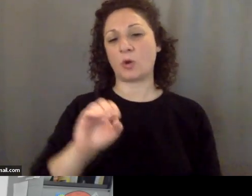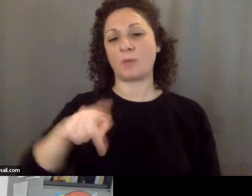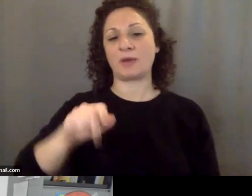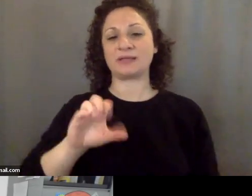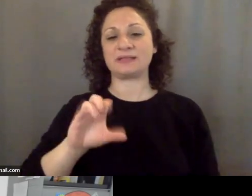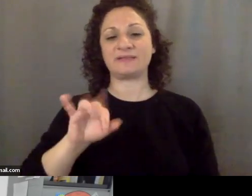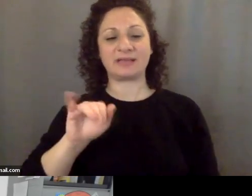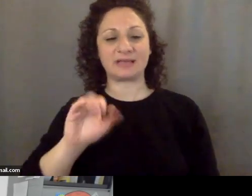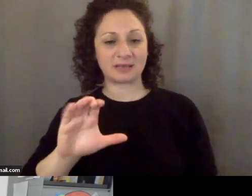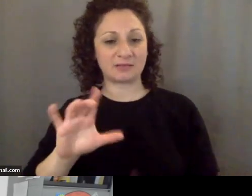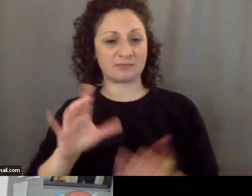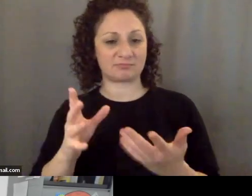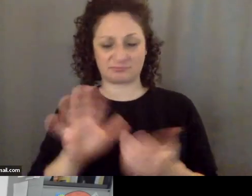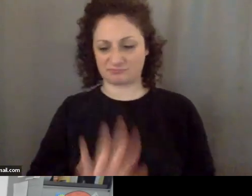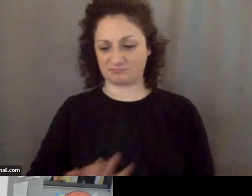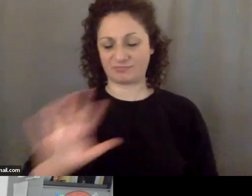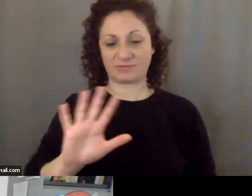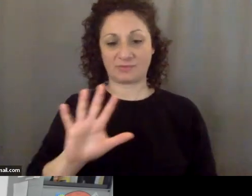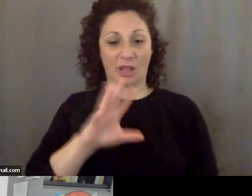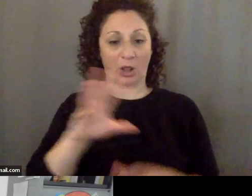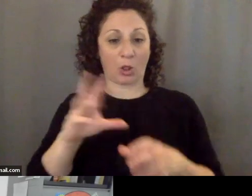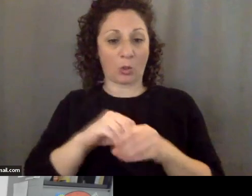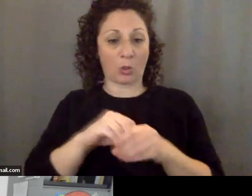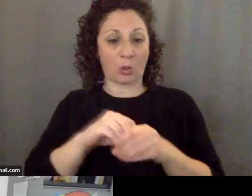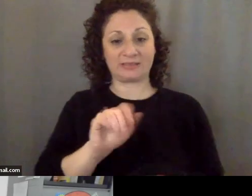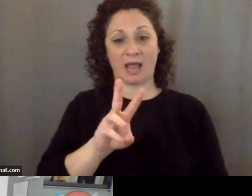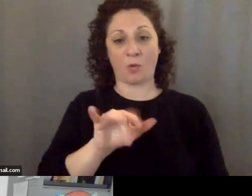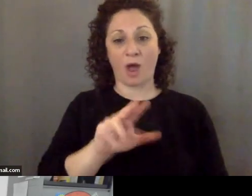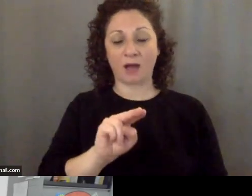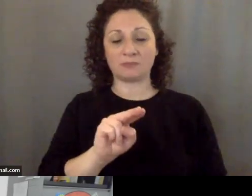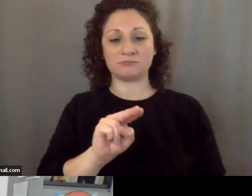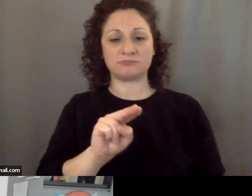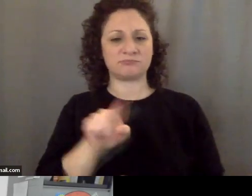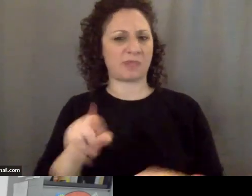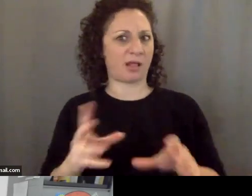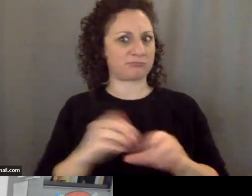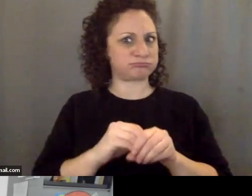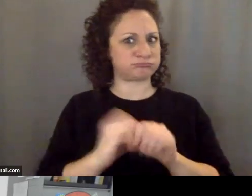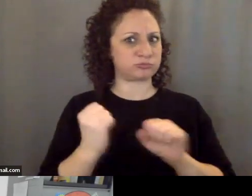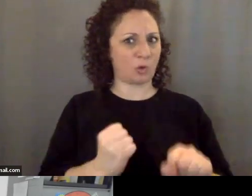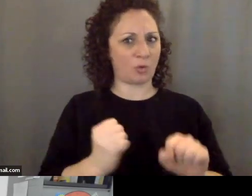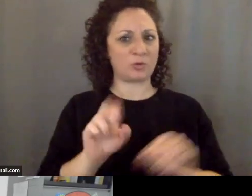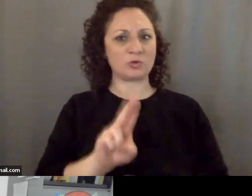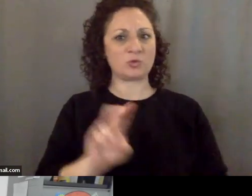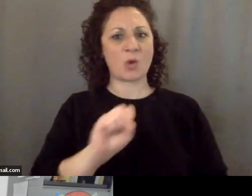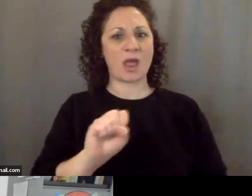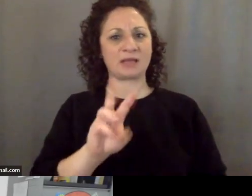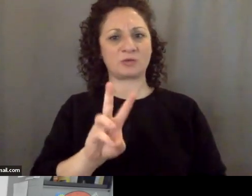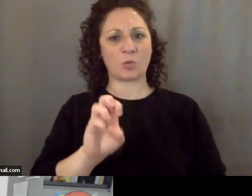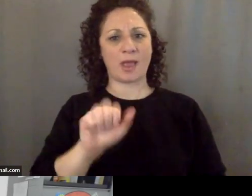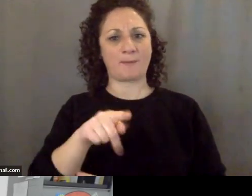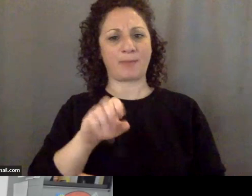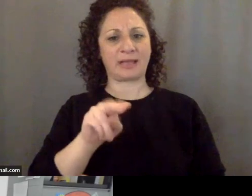to be a major recipient of US weapons how does that affect how does espionage affect that for us here in the US